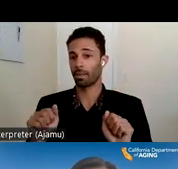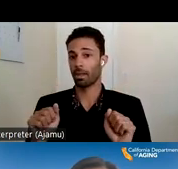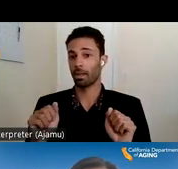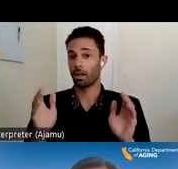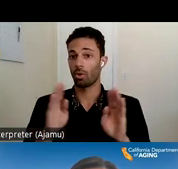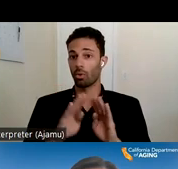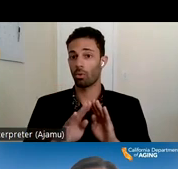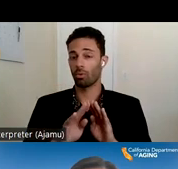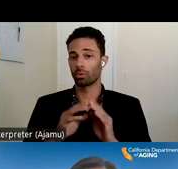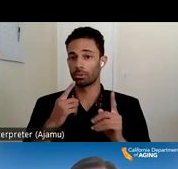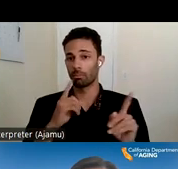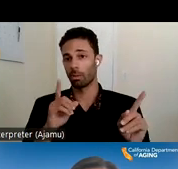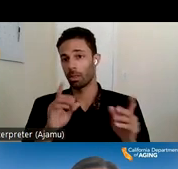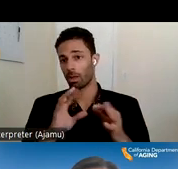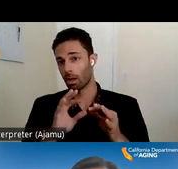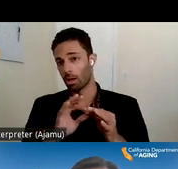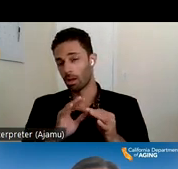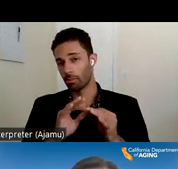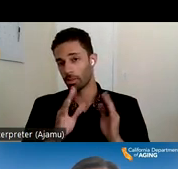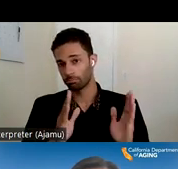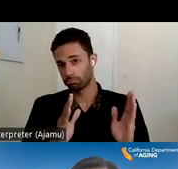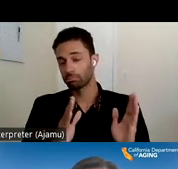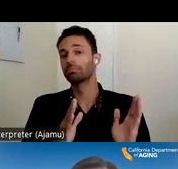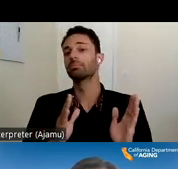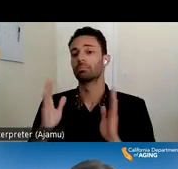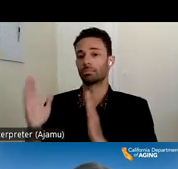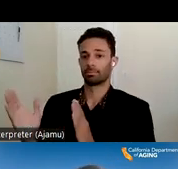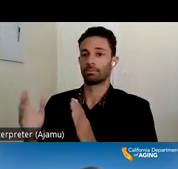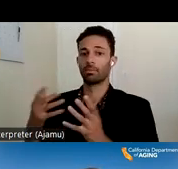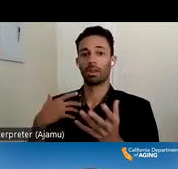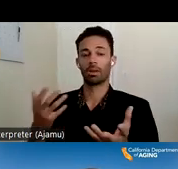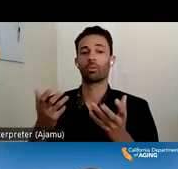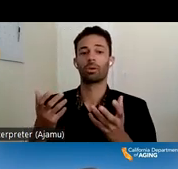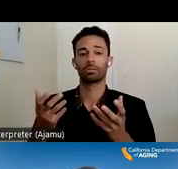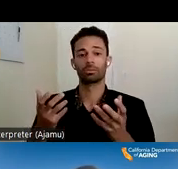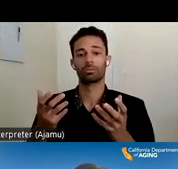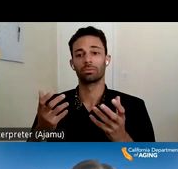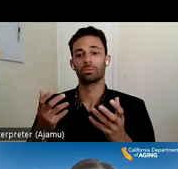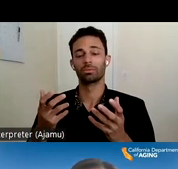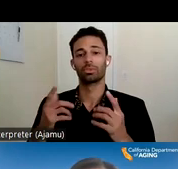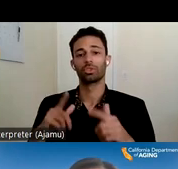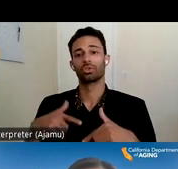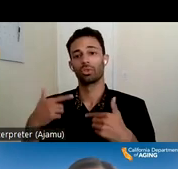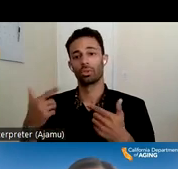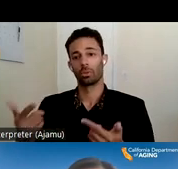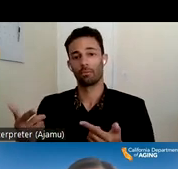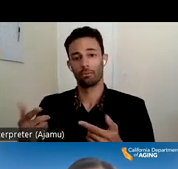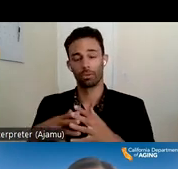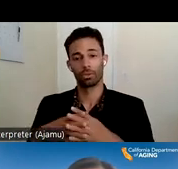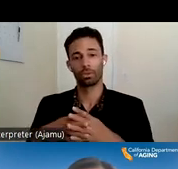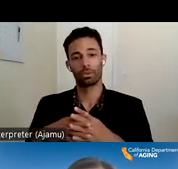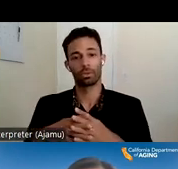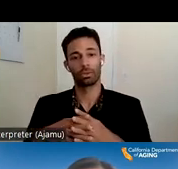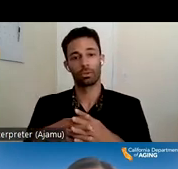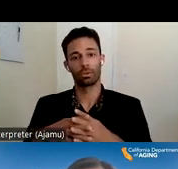comment period thank you very much um i'd like to turn it over to